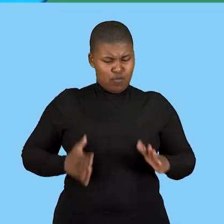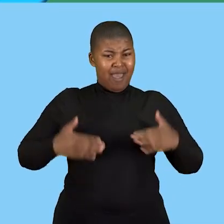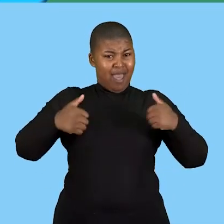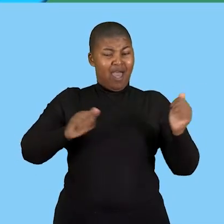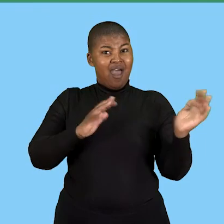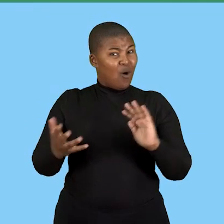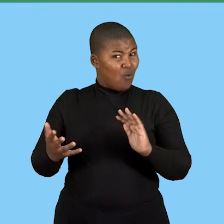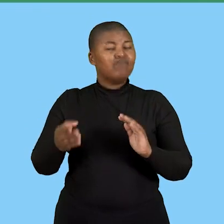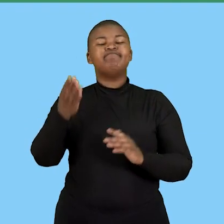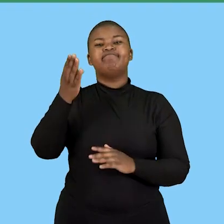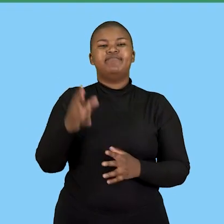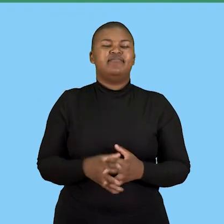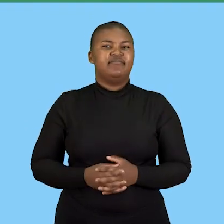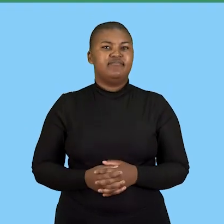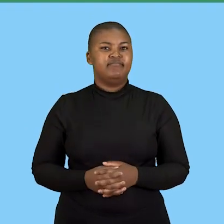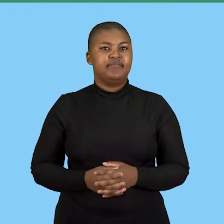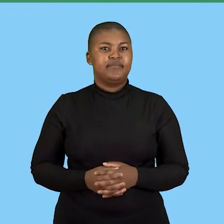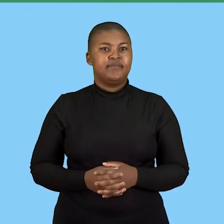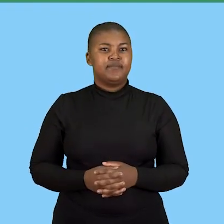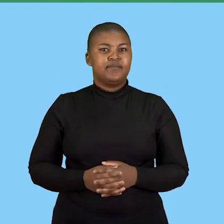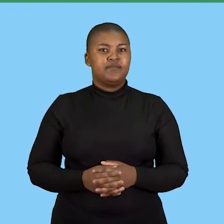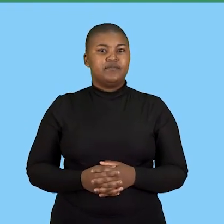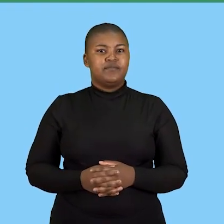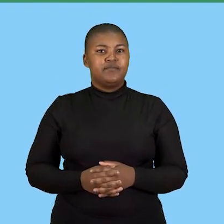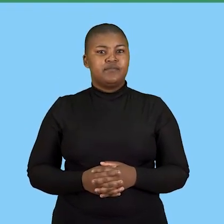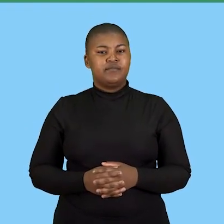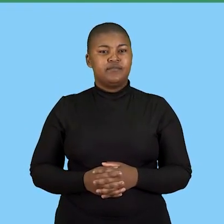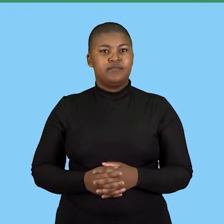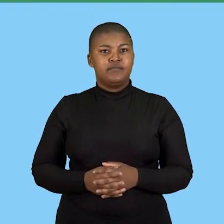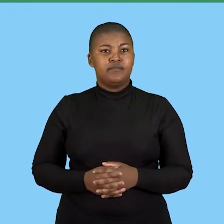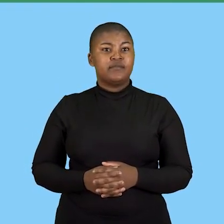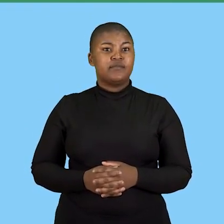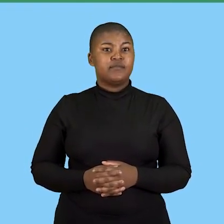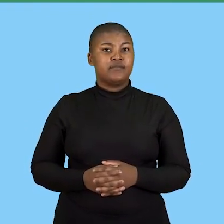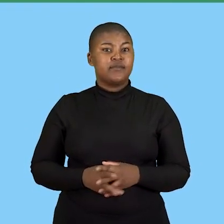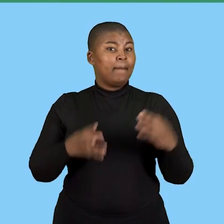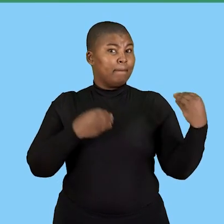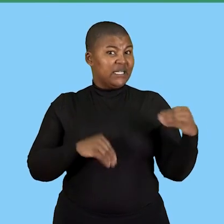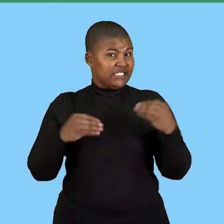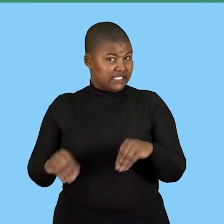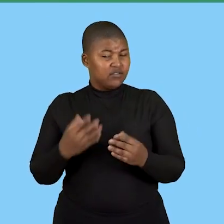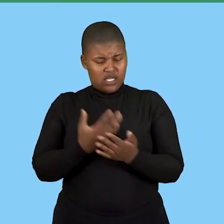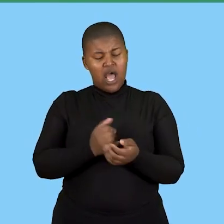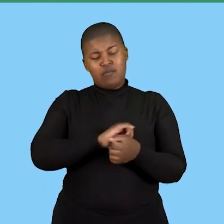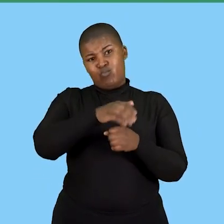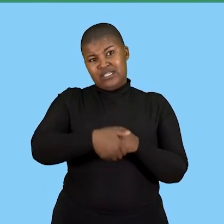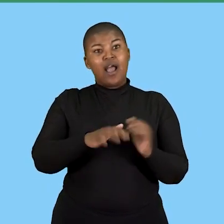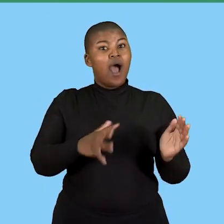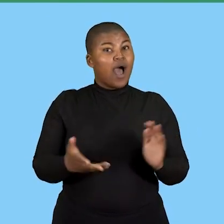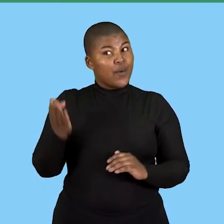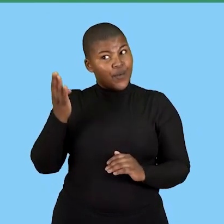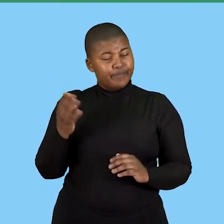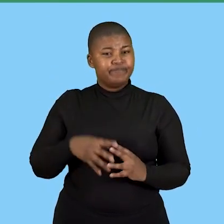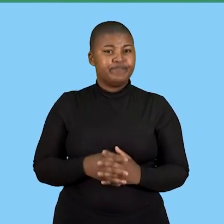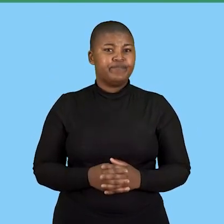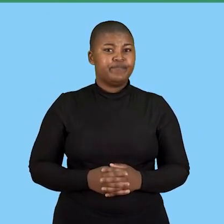environment and human health now ways businesses can protect the environment and human health of in the workplace these